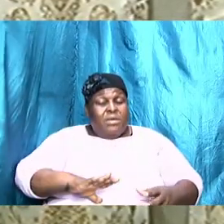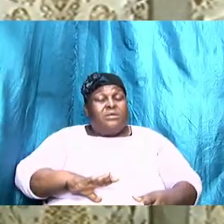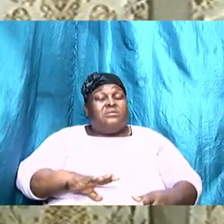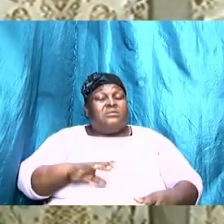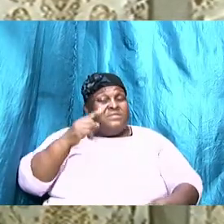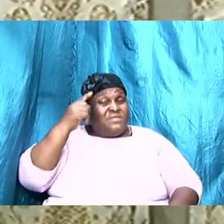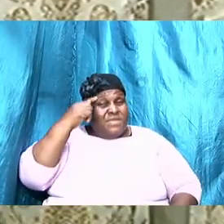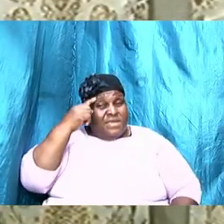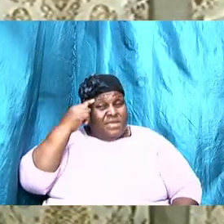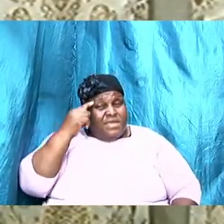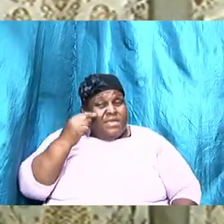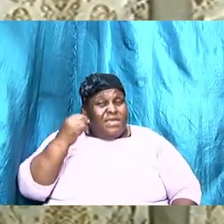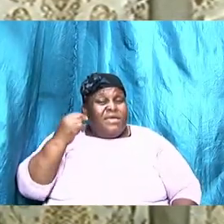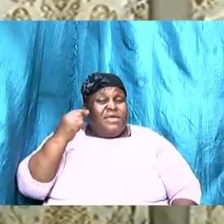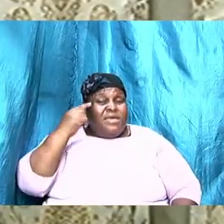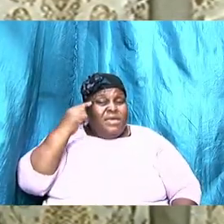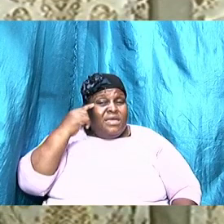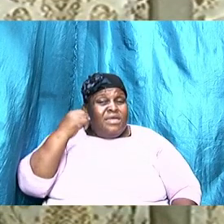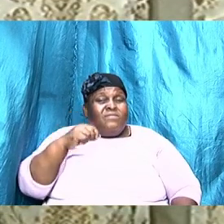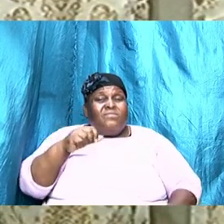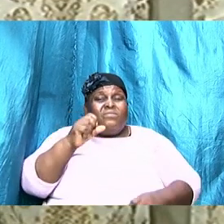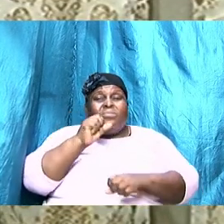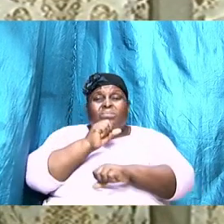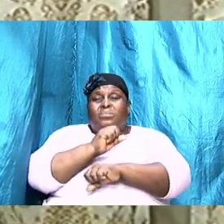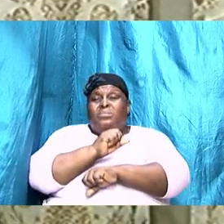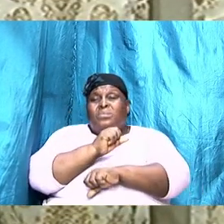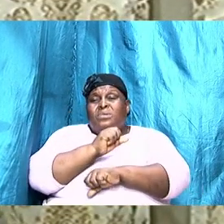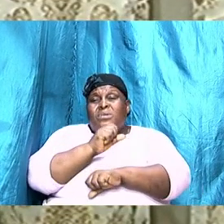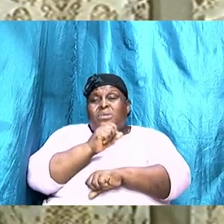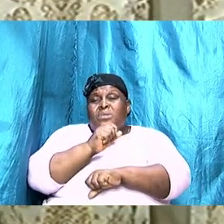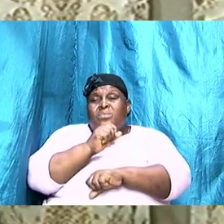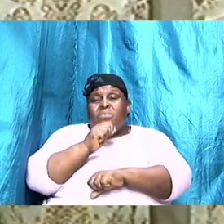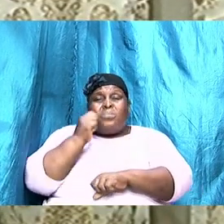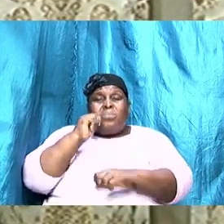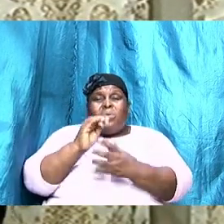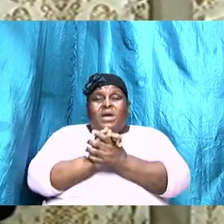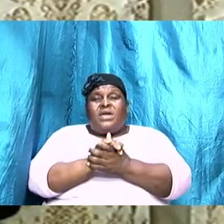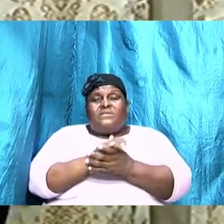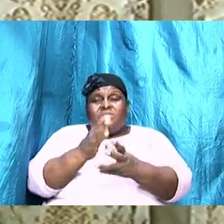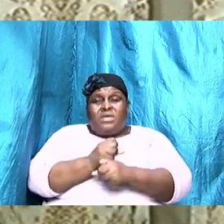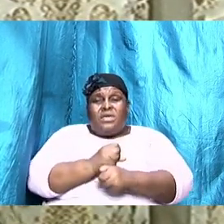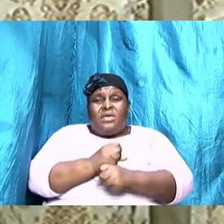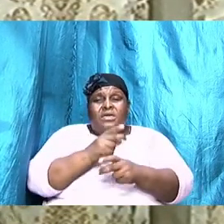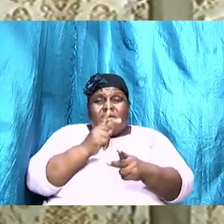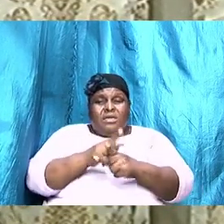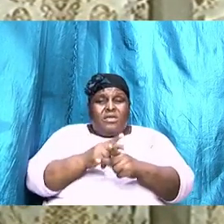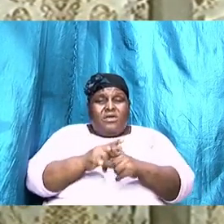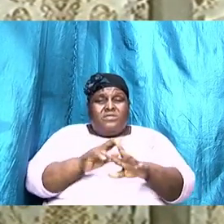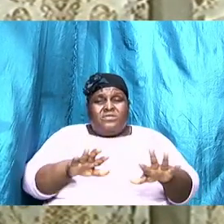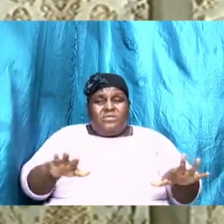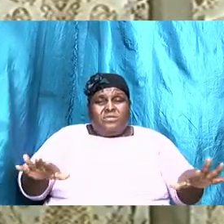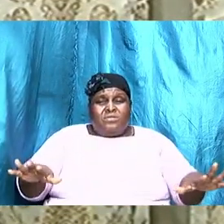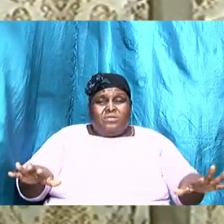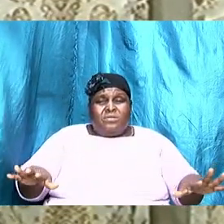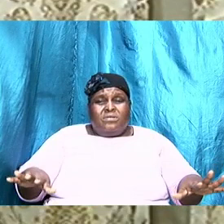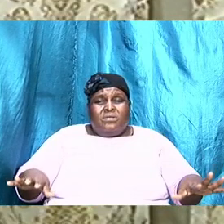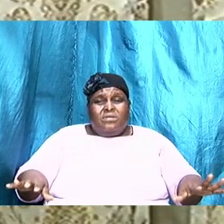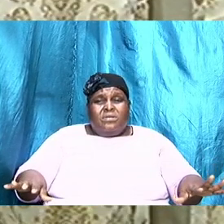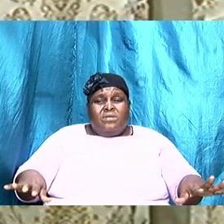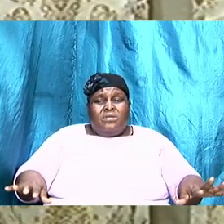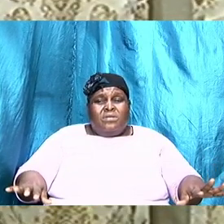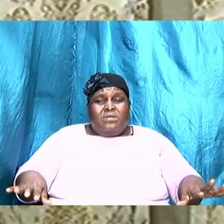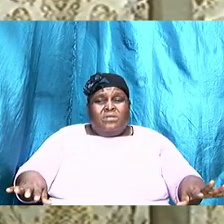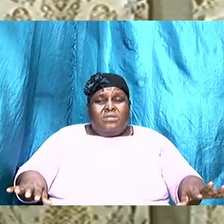if your wife is taking care of the children for the time being and want to zoom in on that to make sure they have a certain